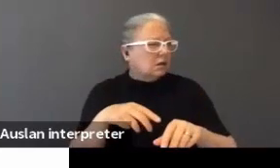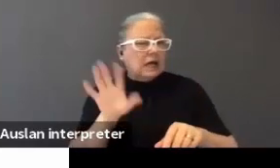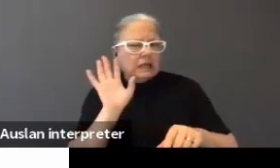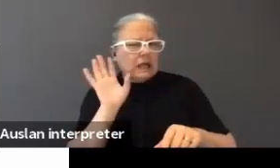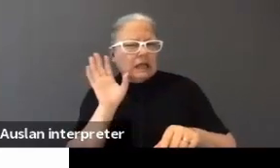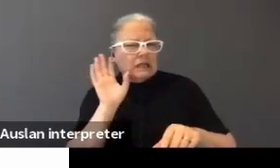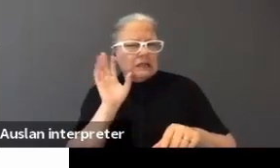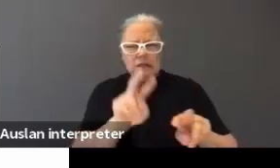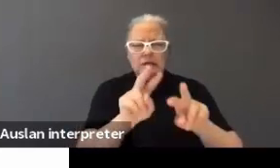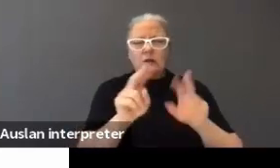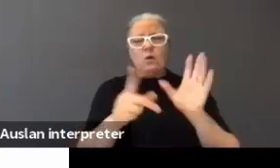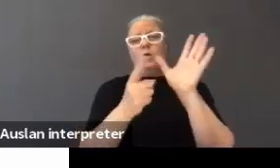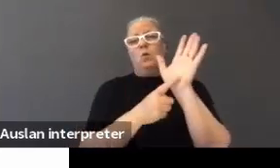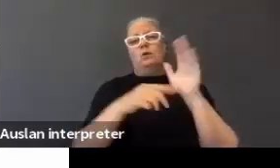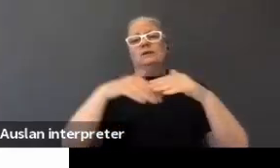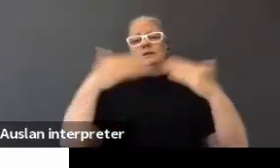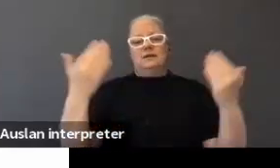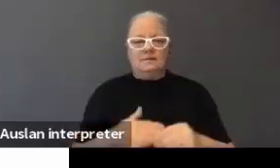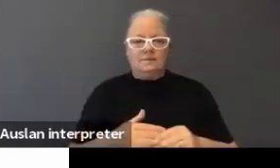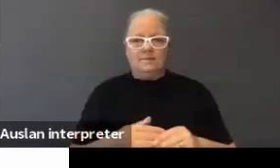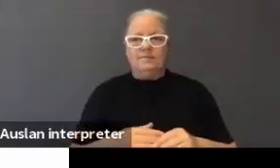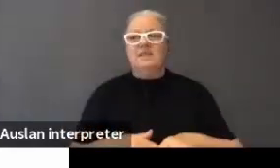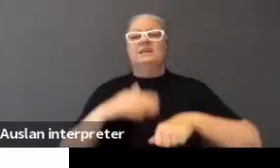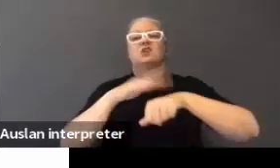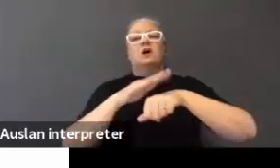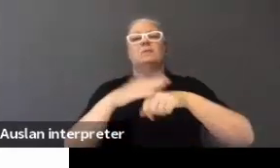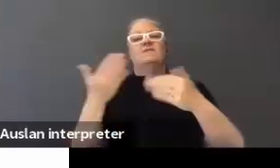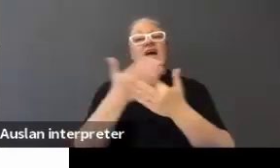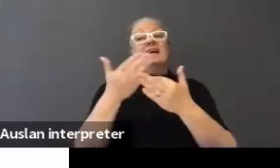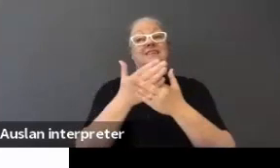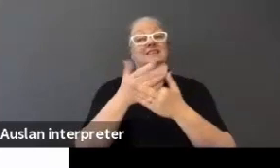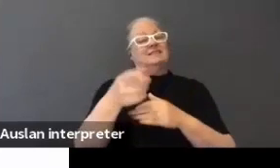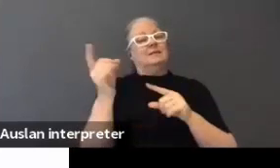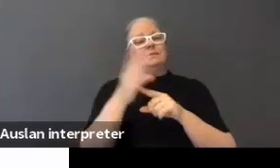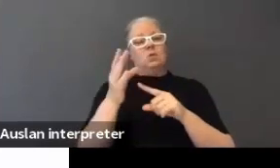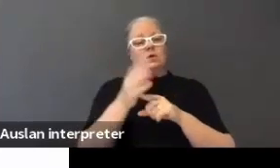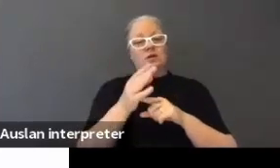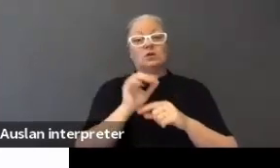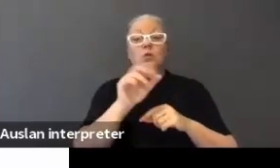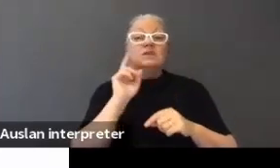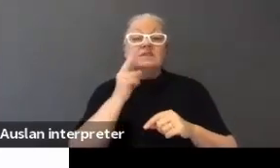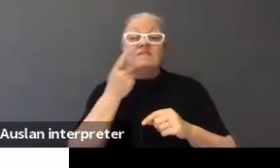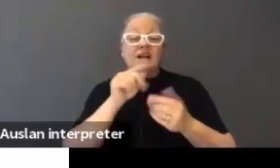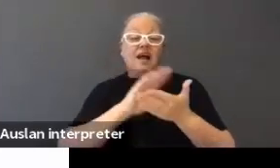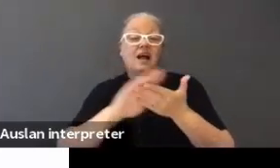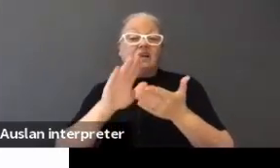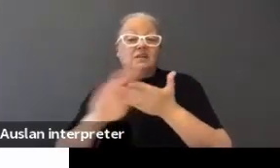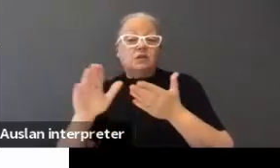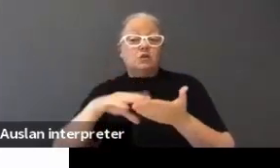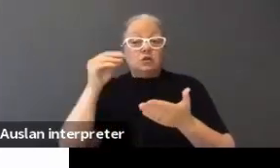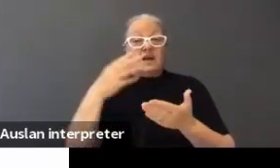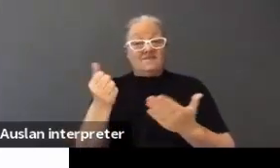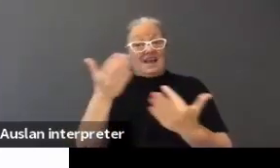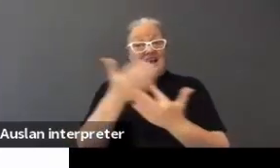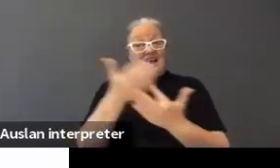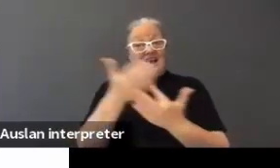all day. Timing of access is important. Do your deaf and hard of hearing students have access immediately?